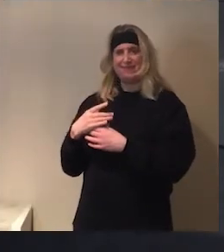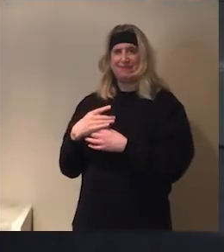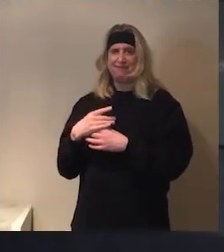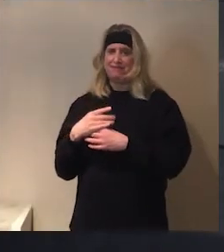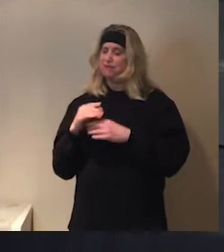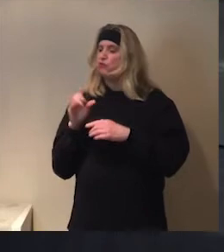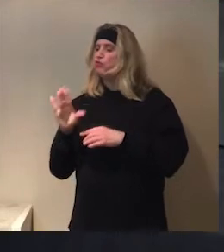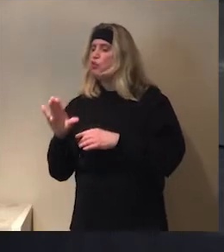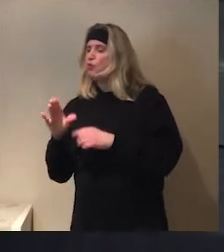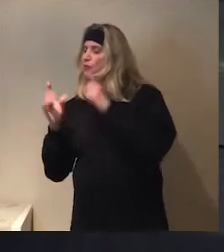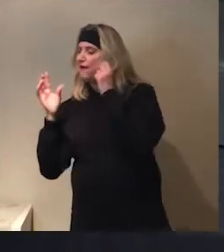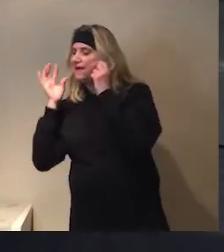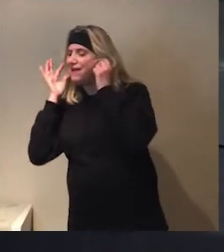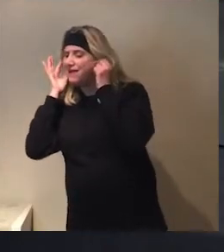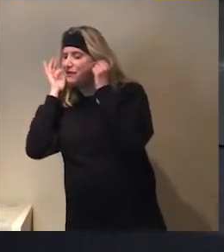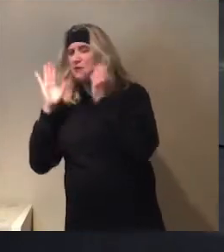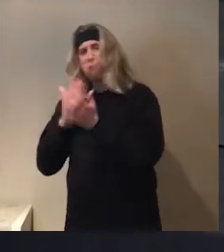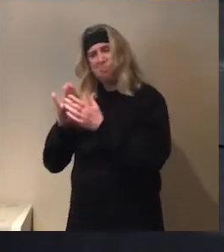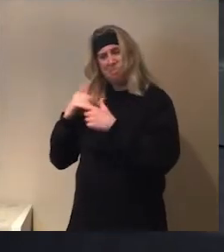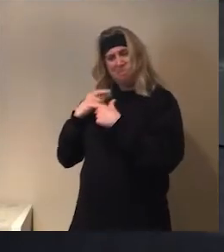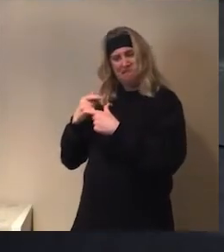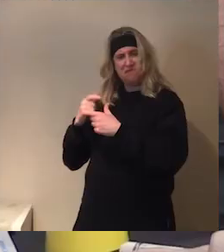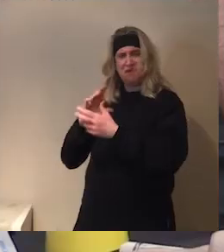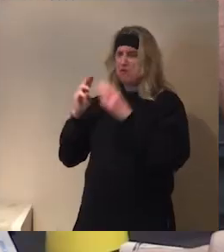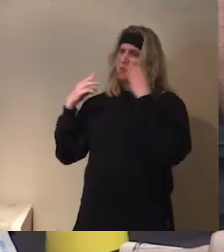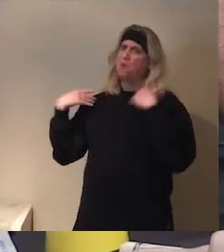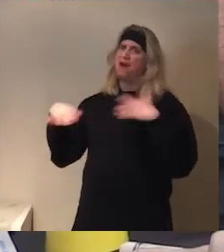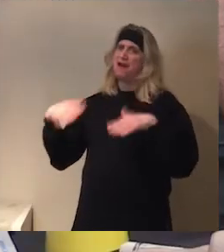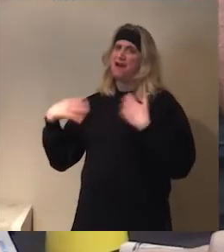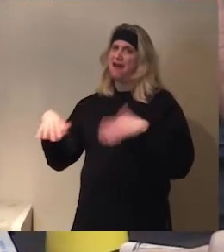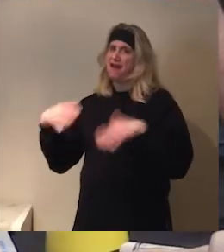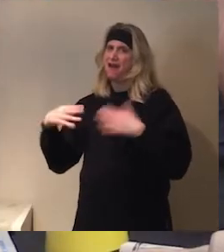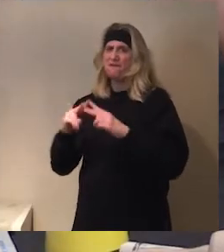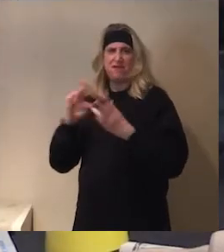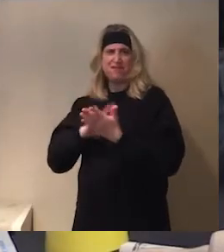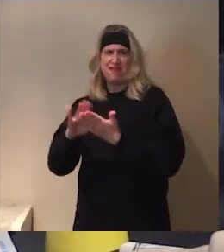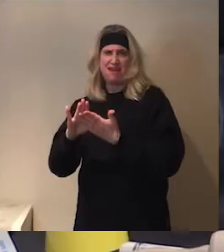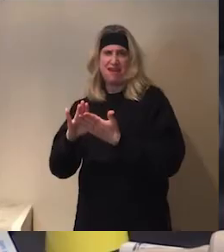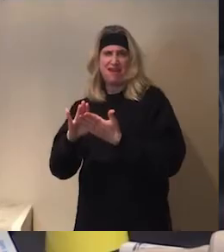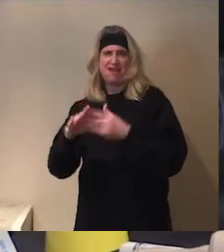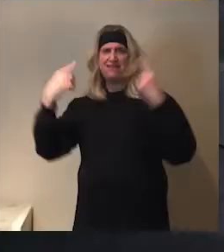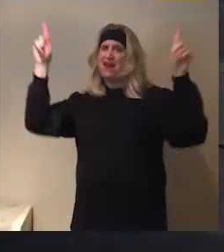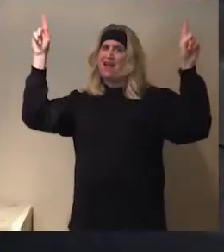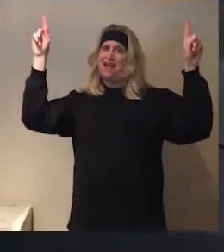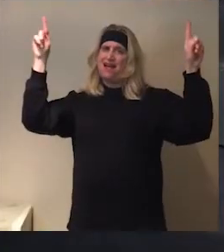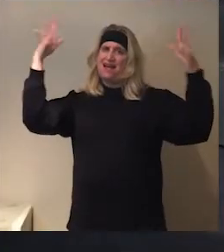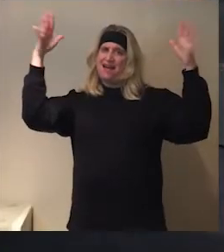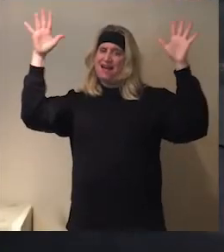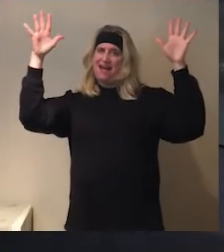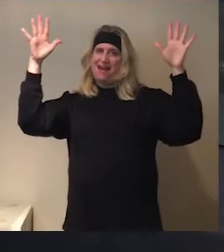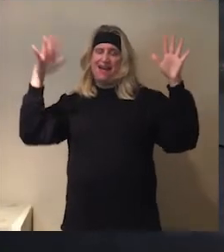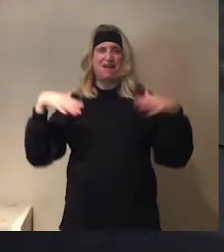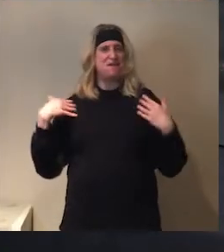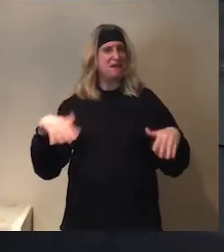How's yours coming out? Oh, that's very interesting. Ta Wow. Yes. Very nice. Ta-da. Oh,